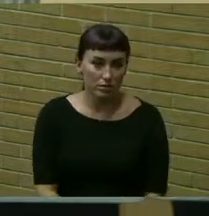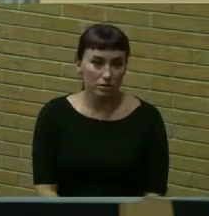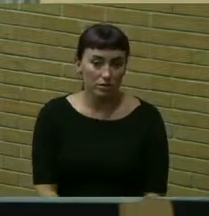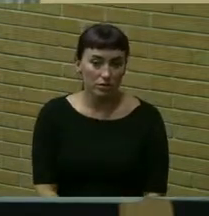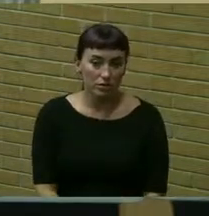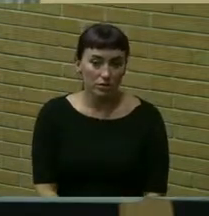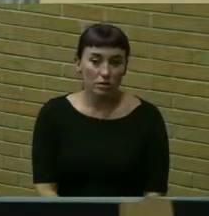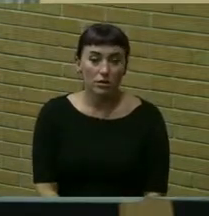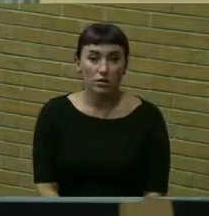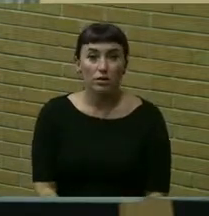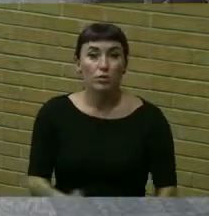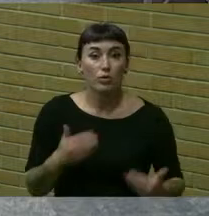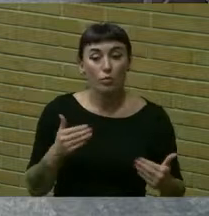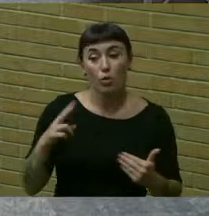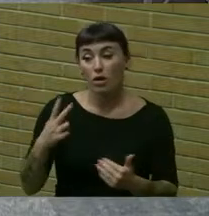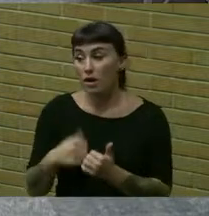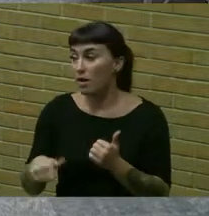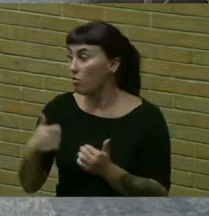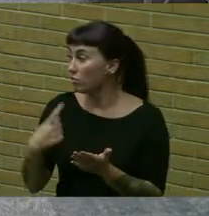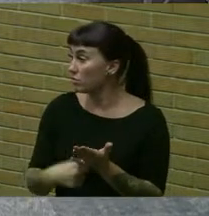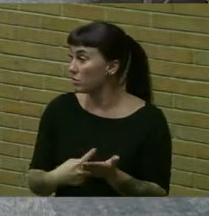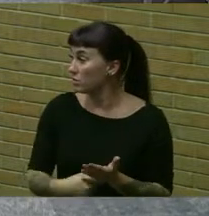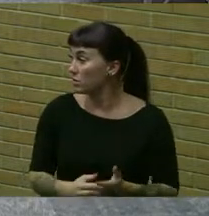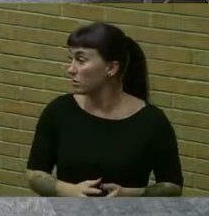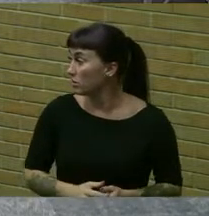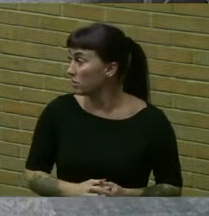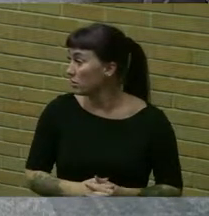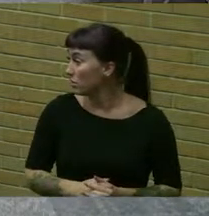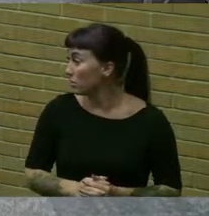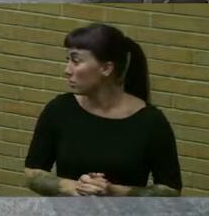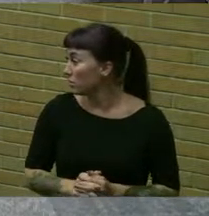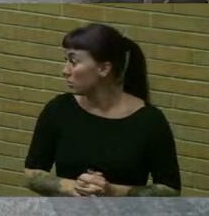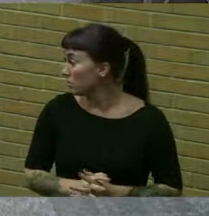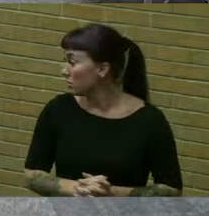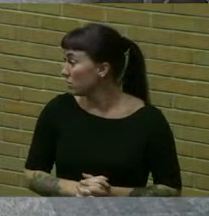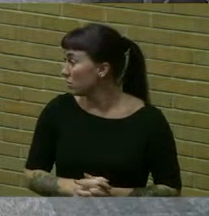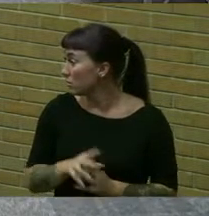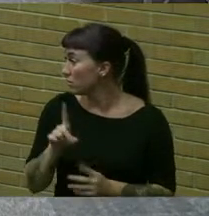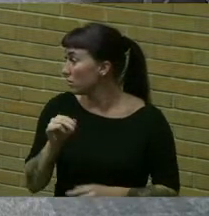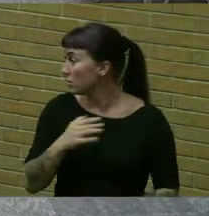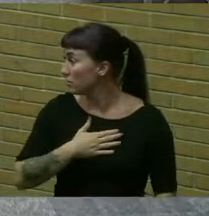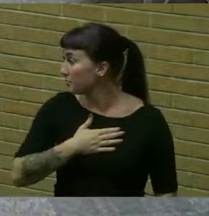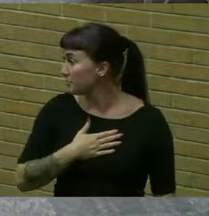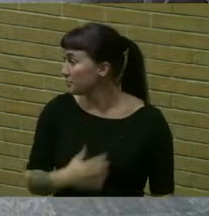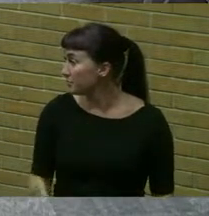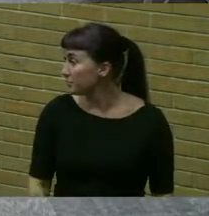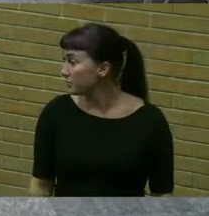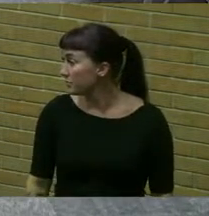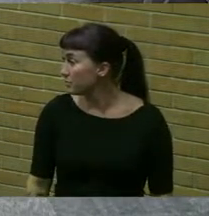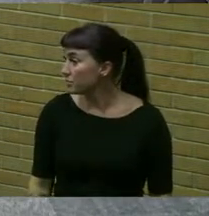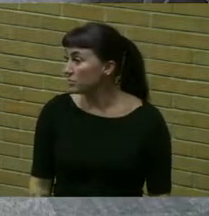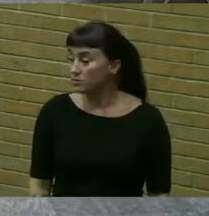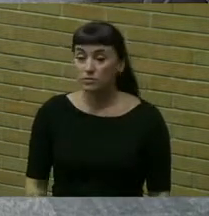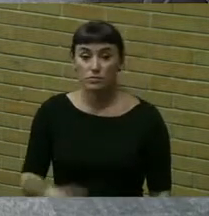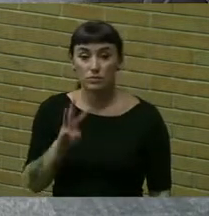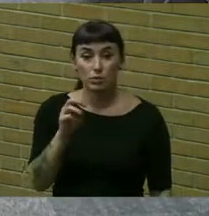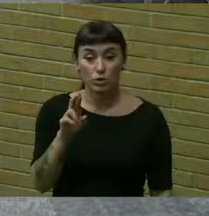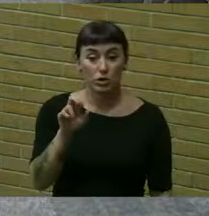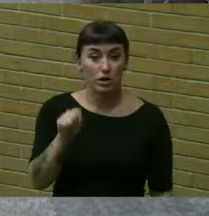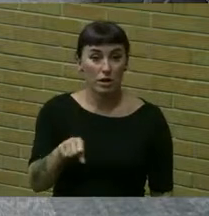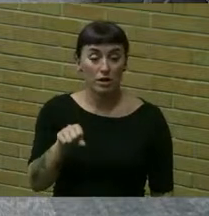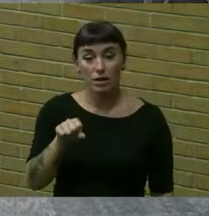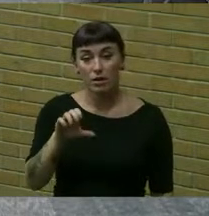we have a motion and a second any further discussion hearing none dan please call the roll council member werner